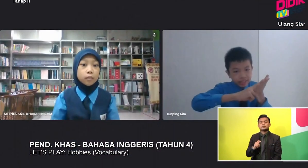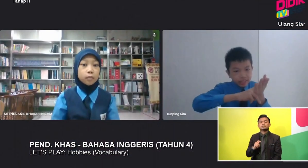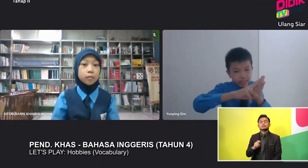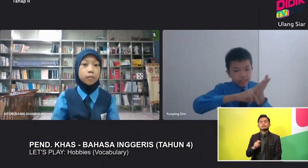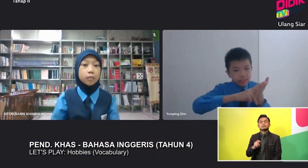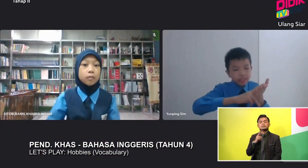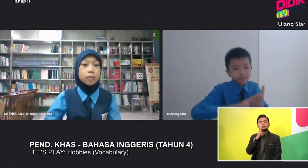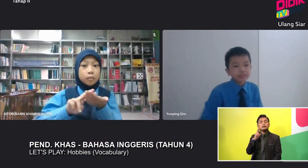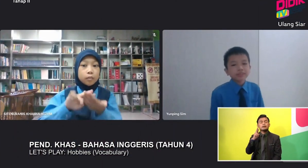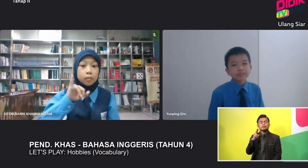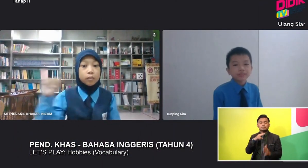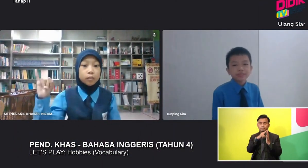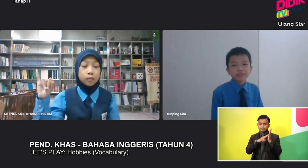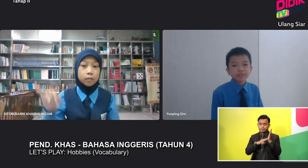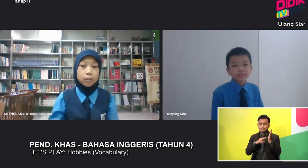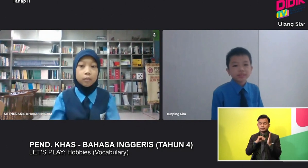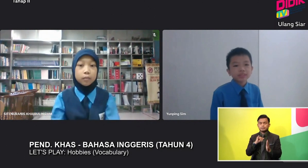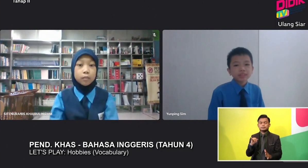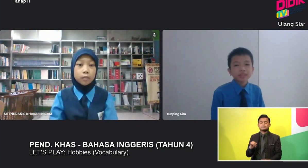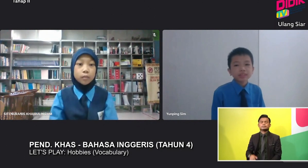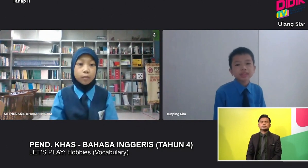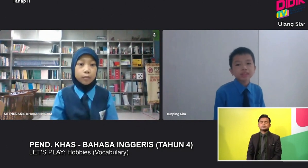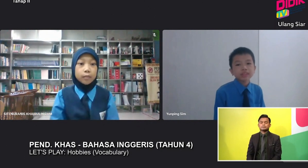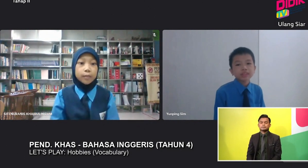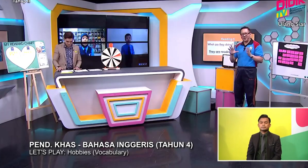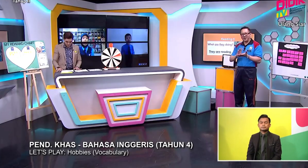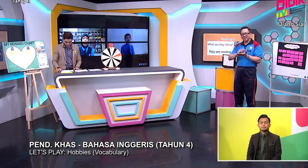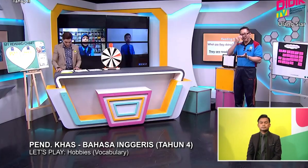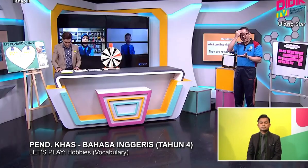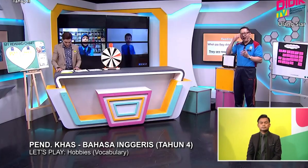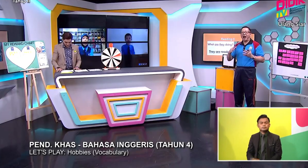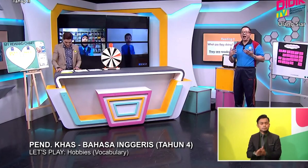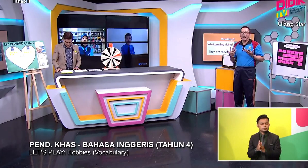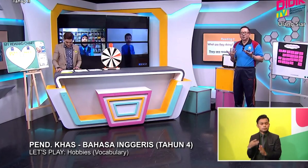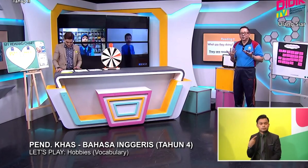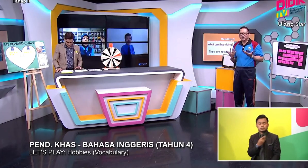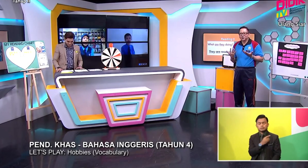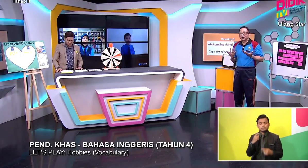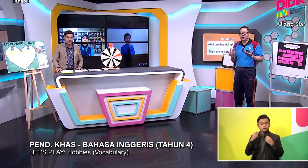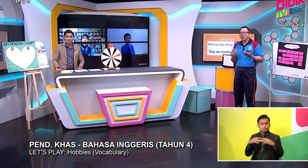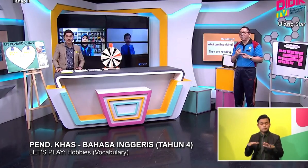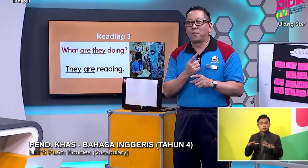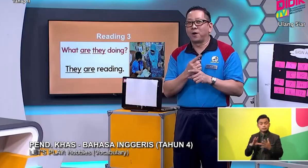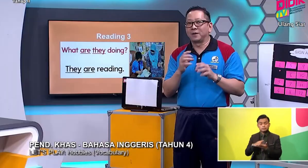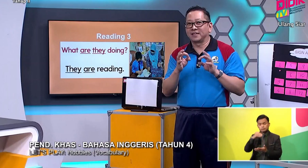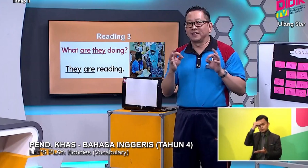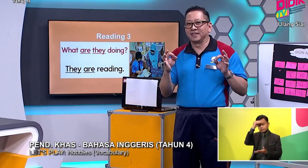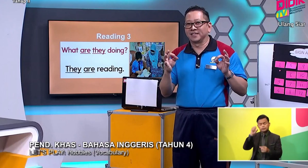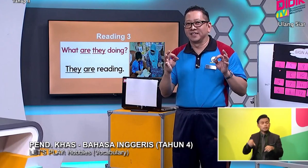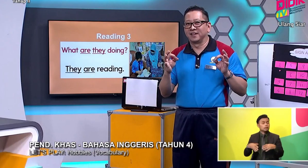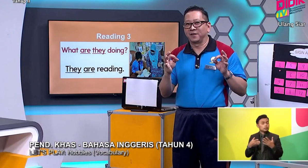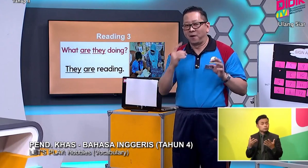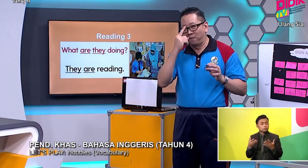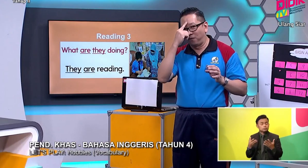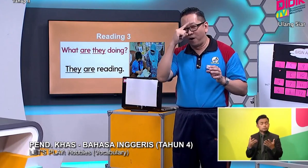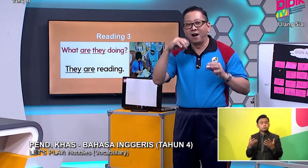Alright Okay So We have learnt How to use Proper sentence